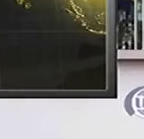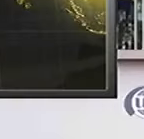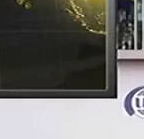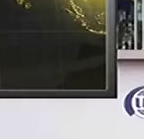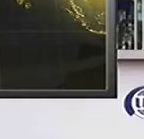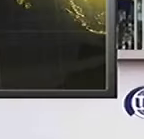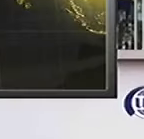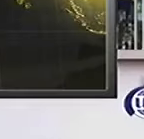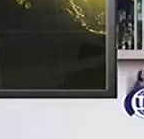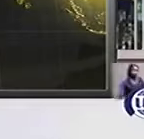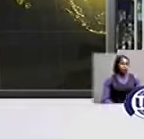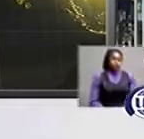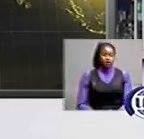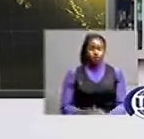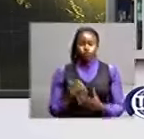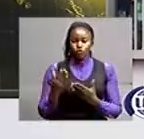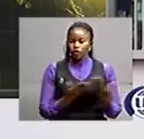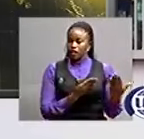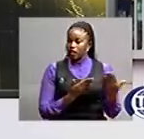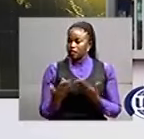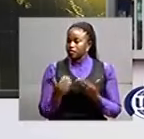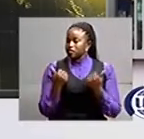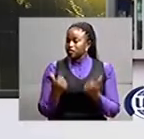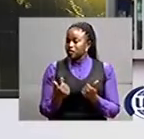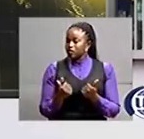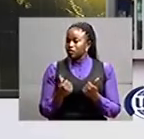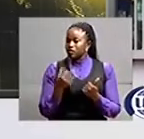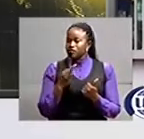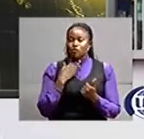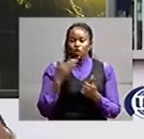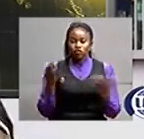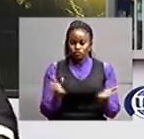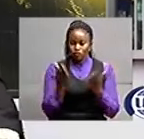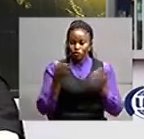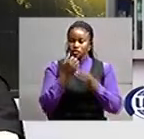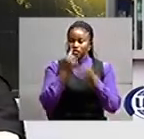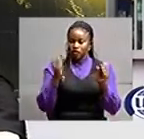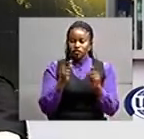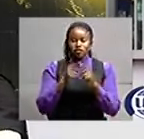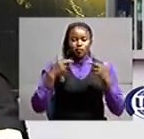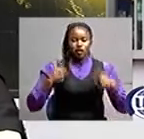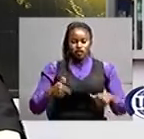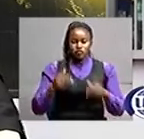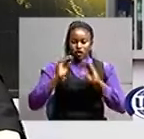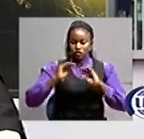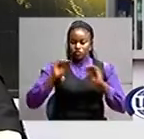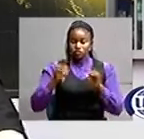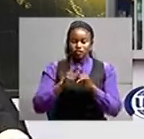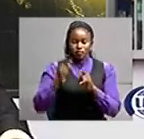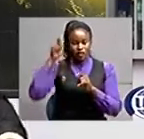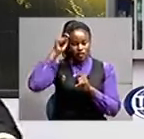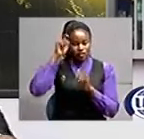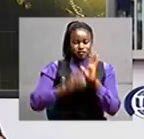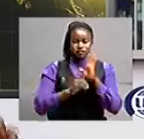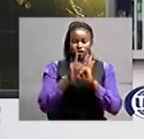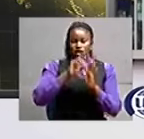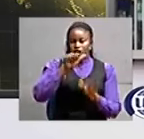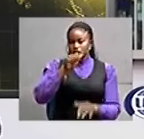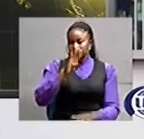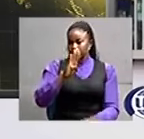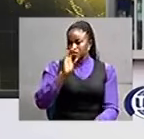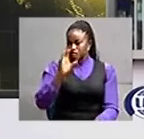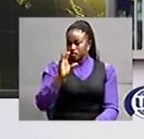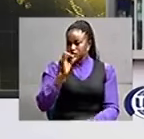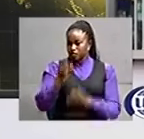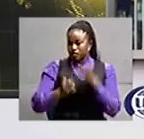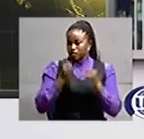back let's talk business now and in a bid to promote safety and health education and talent development sbc international a company